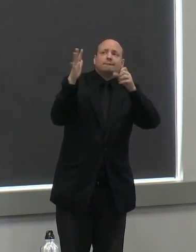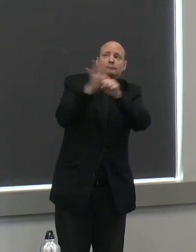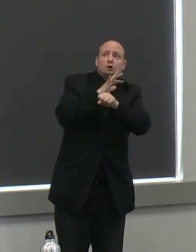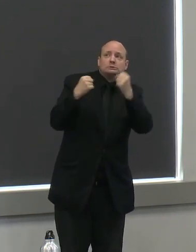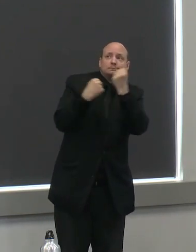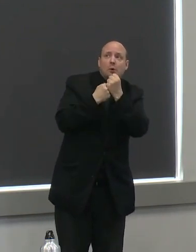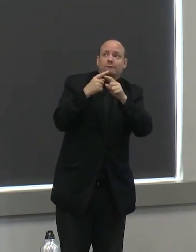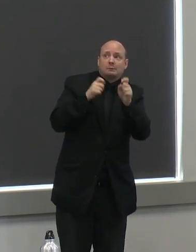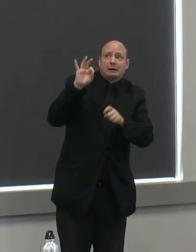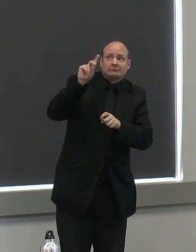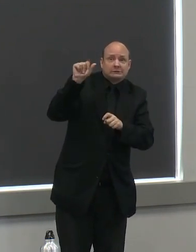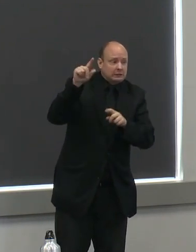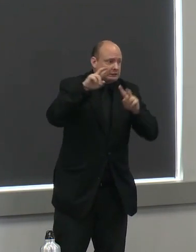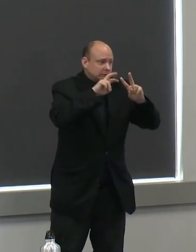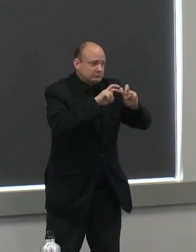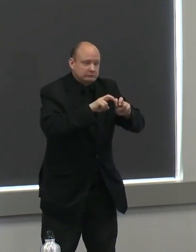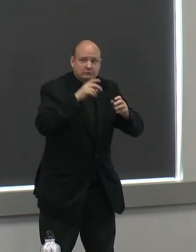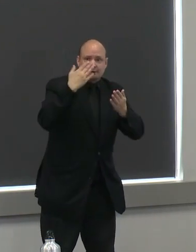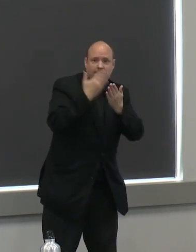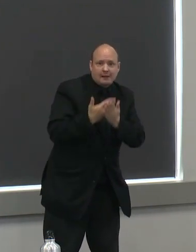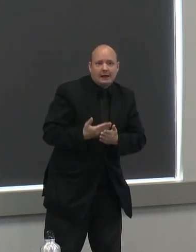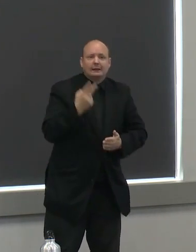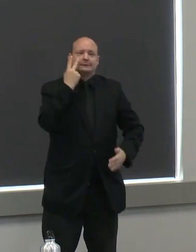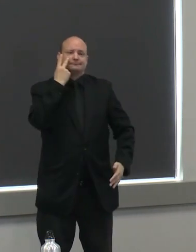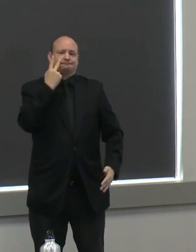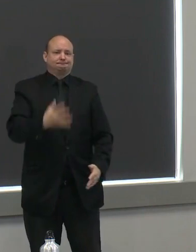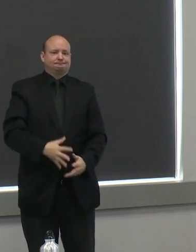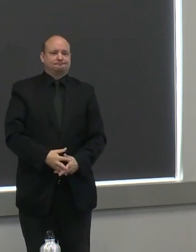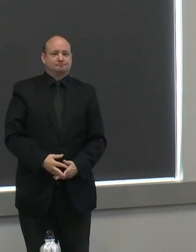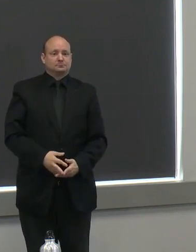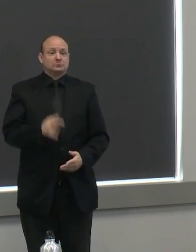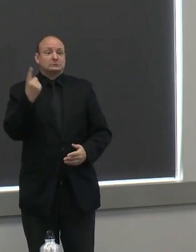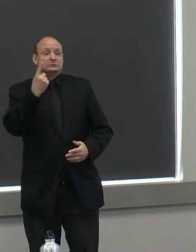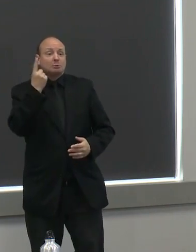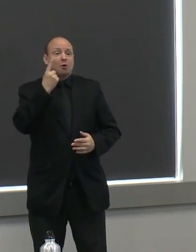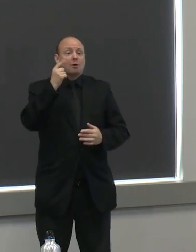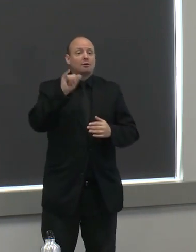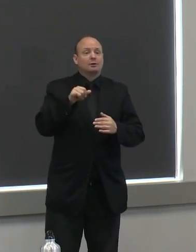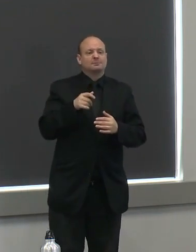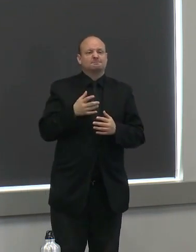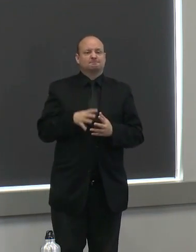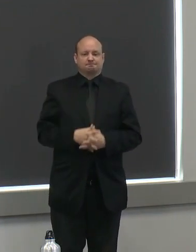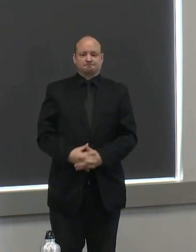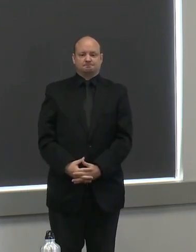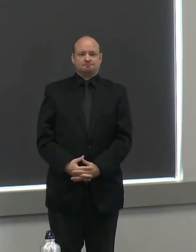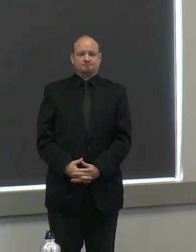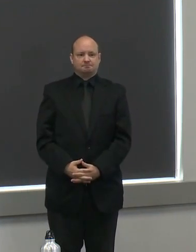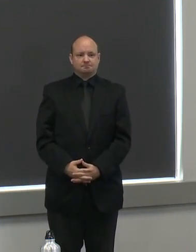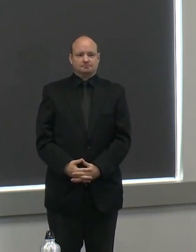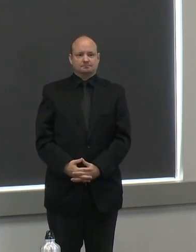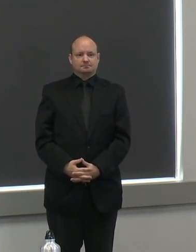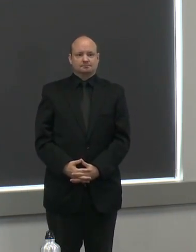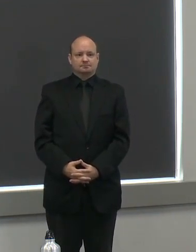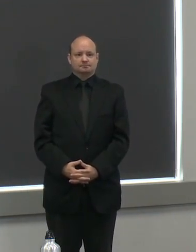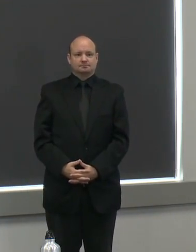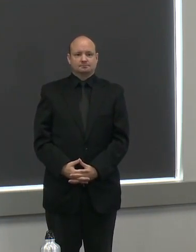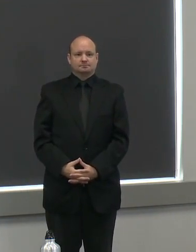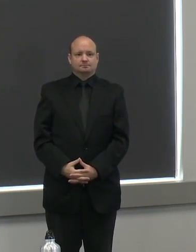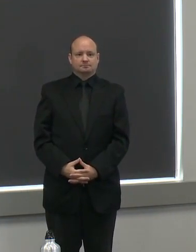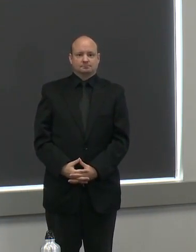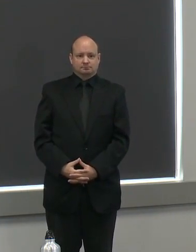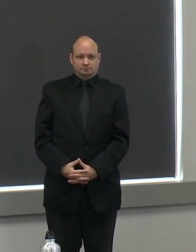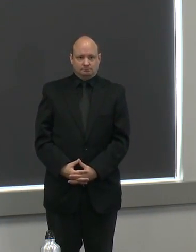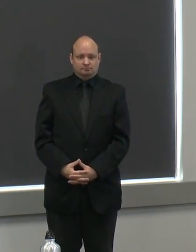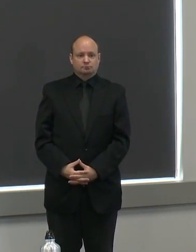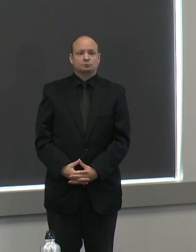is a written question for dr sidlinger uh fedora from the oregonian asks what are the state's plans for testing at long-term care facilities